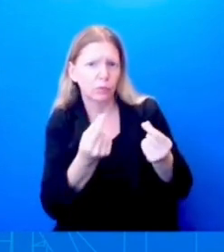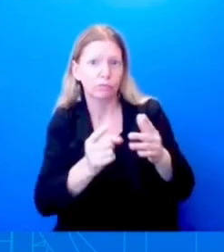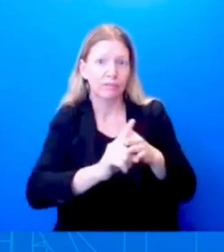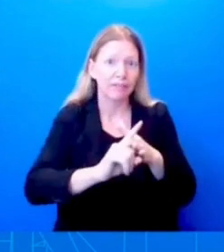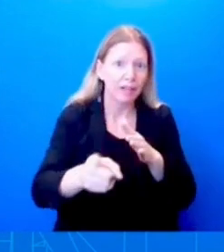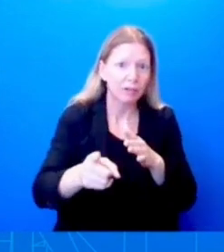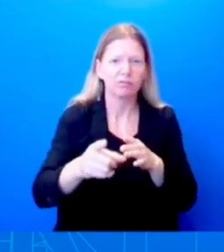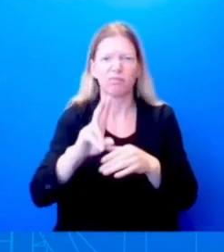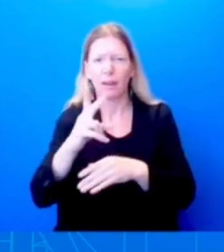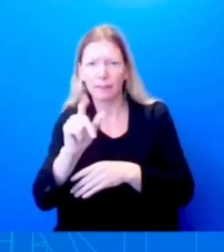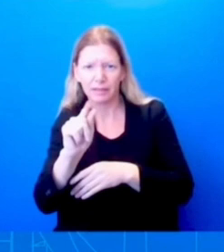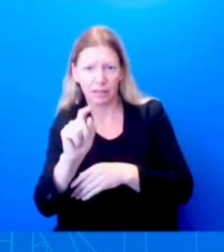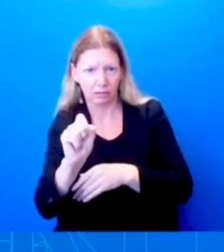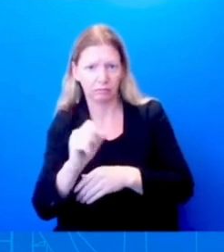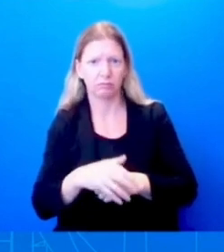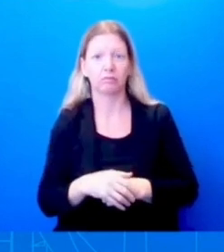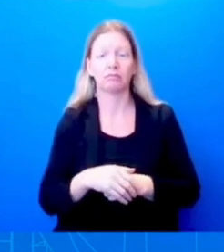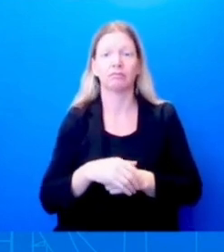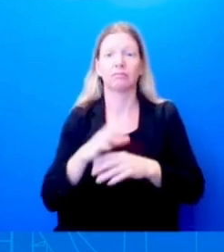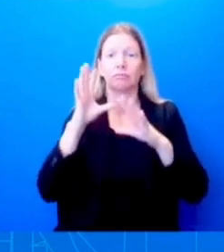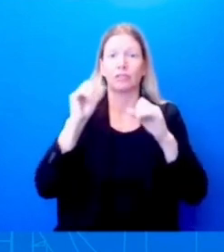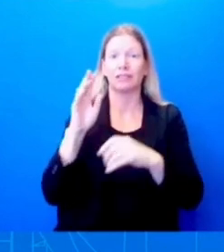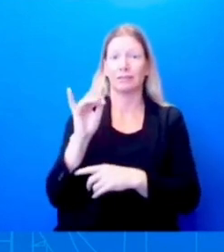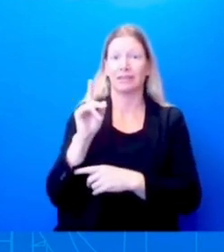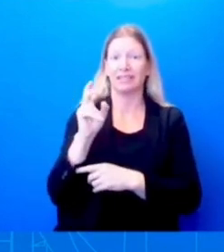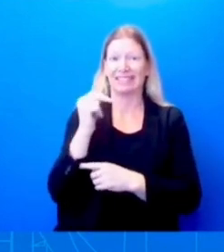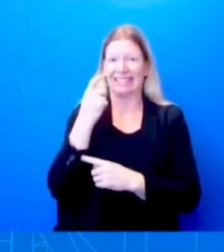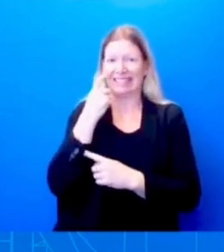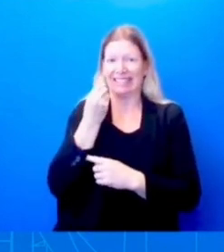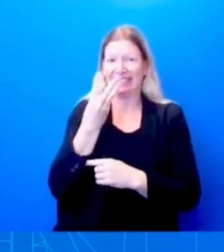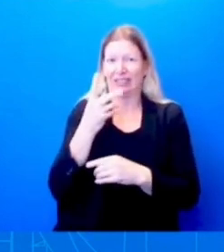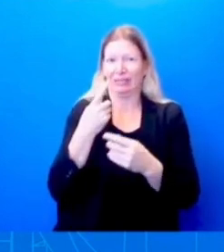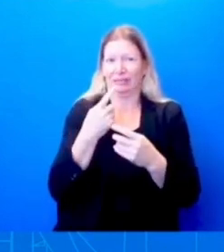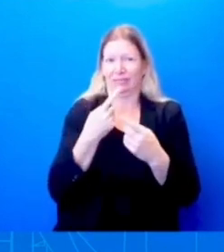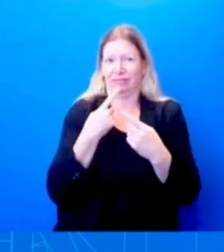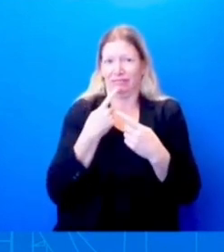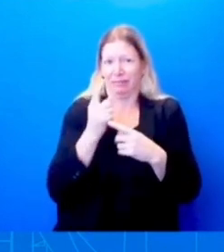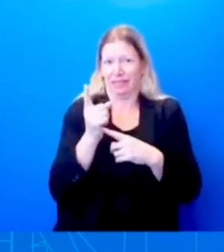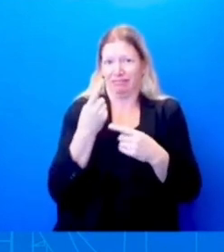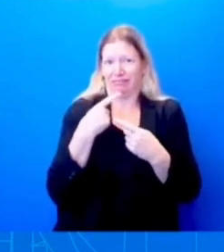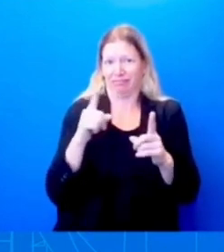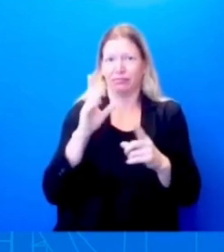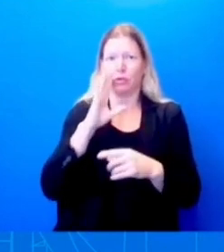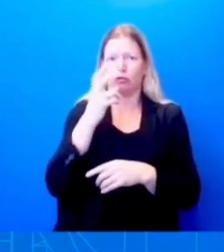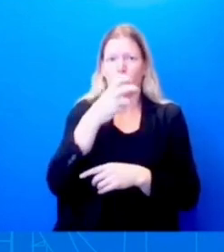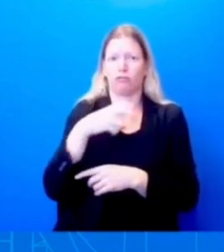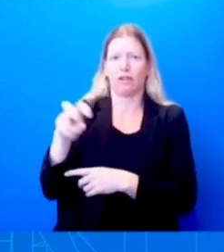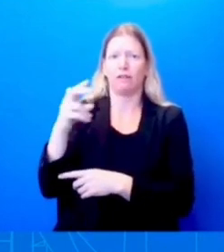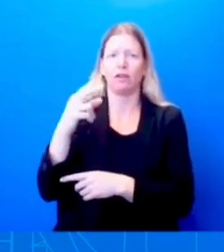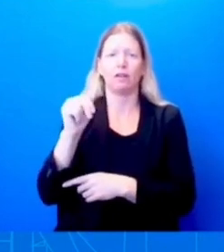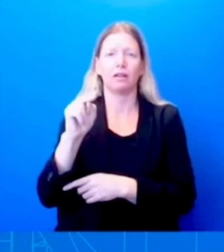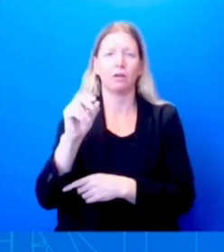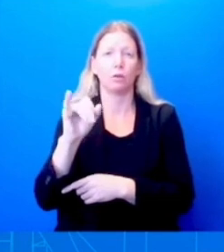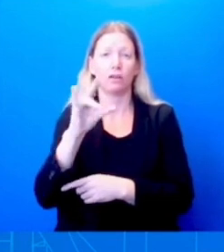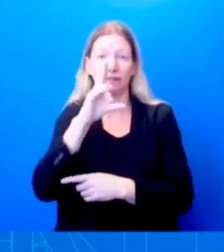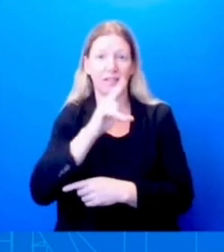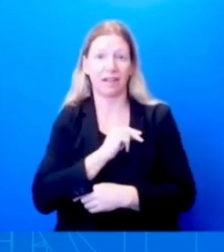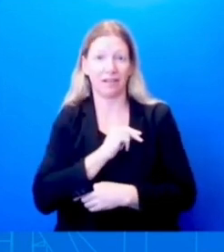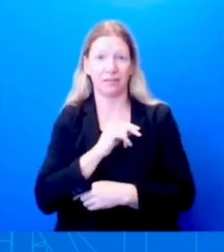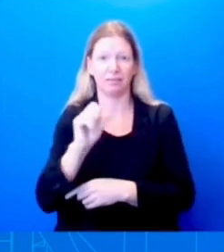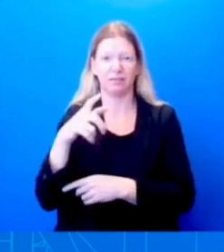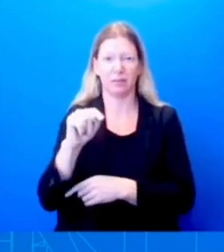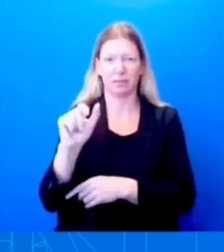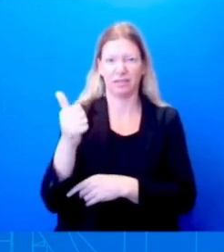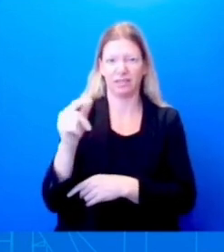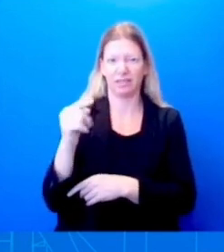September 10th, following his participation in the G20 summit in New Delhi. While in Hanoi, President Biden will meet